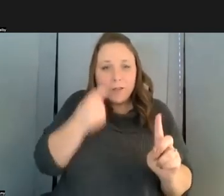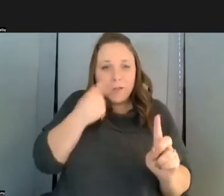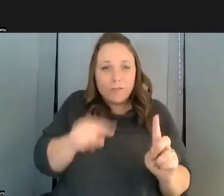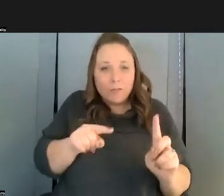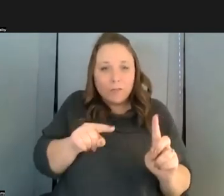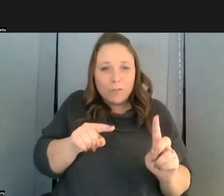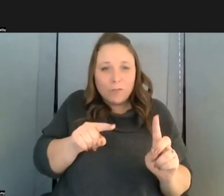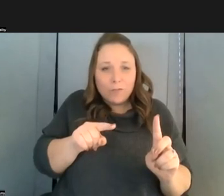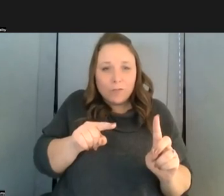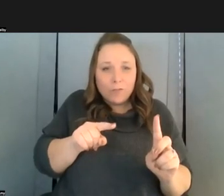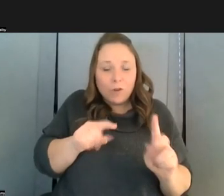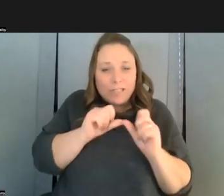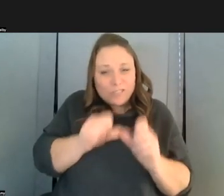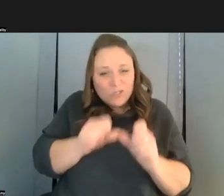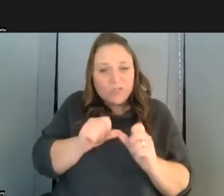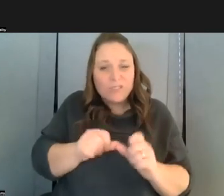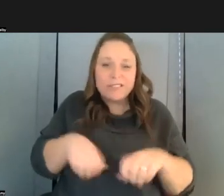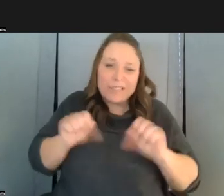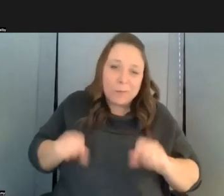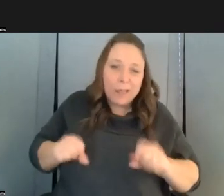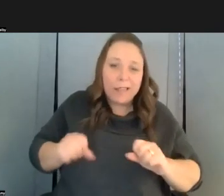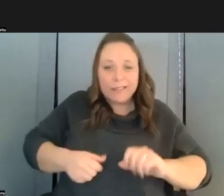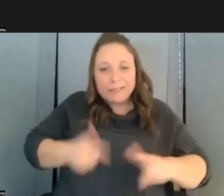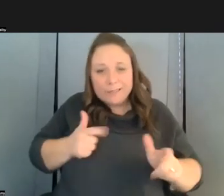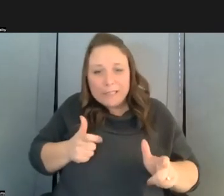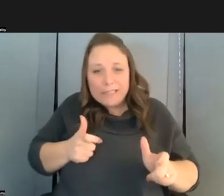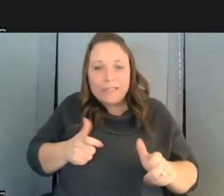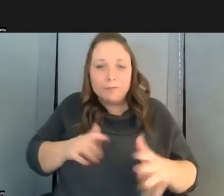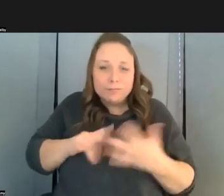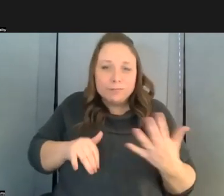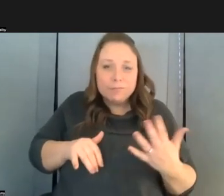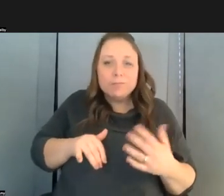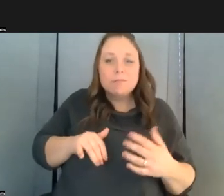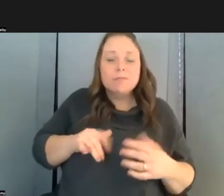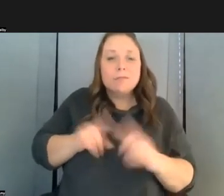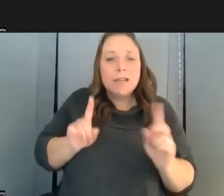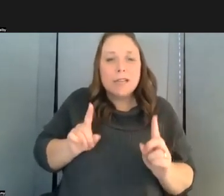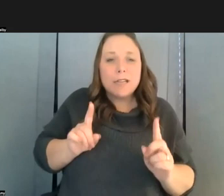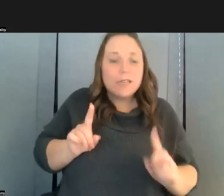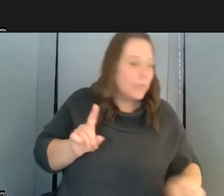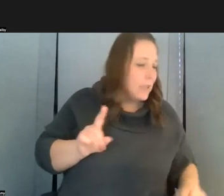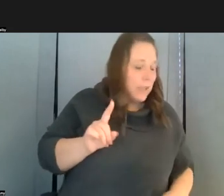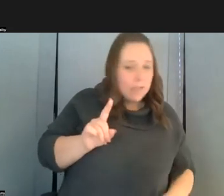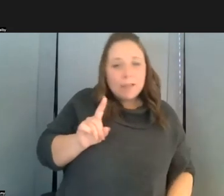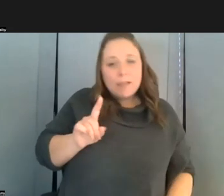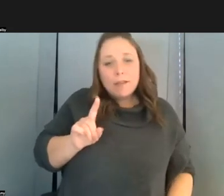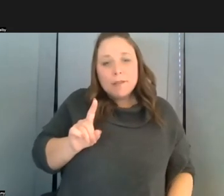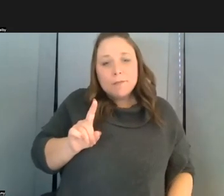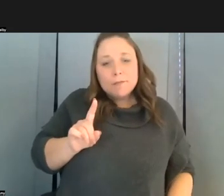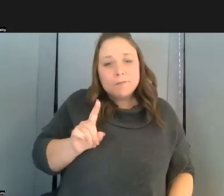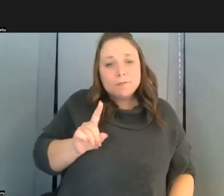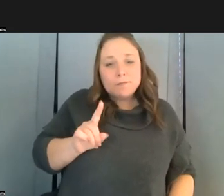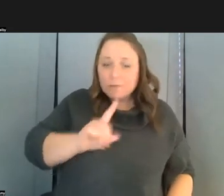and capability and speed there and i can't think of any previous